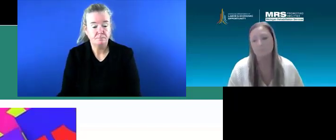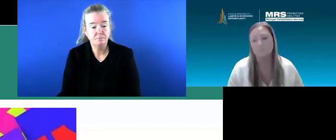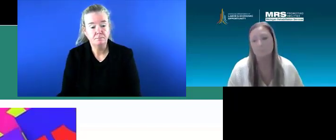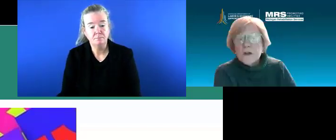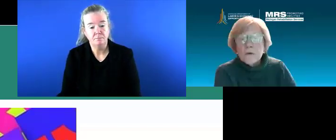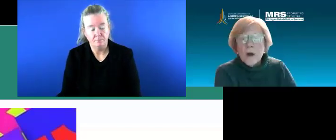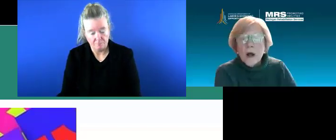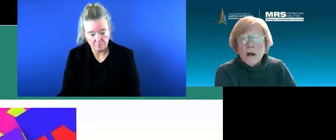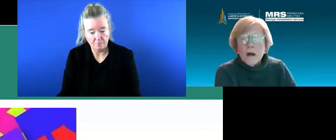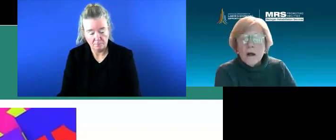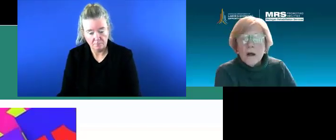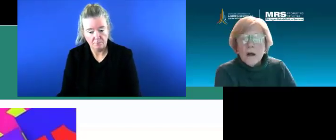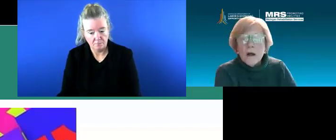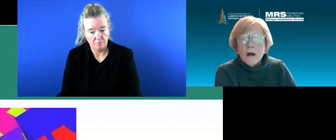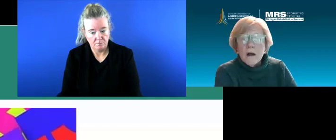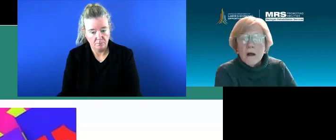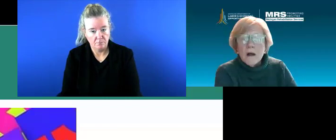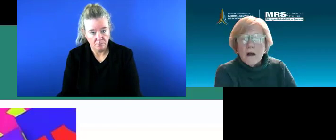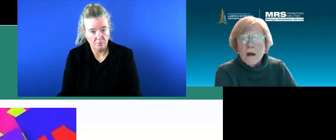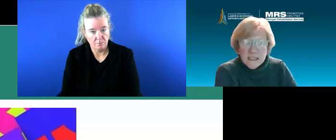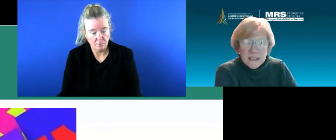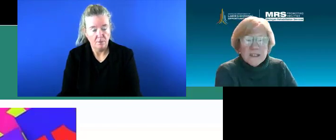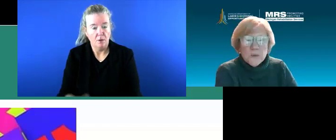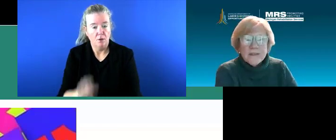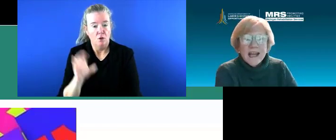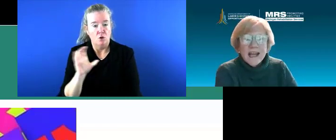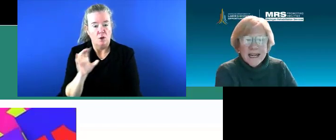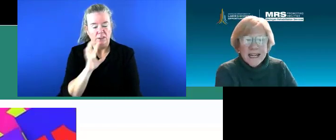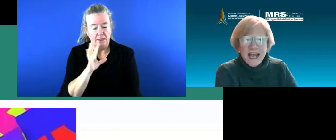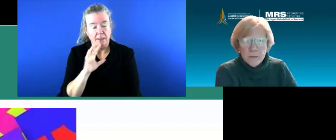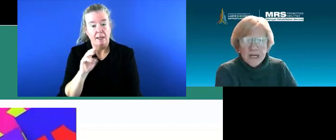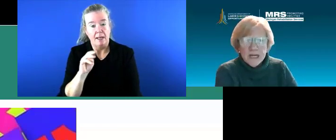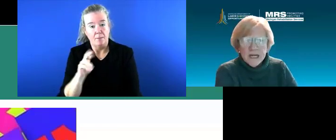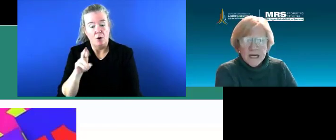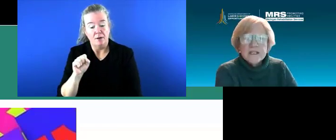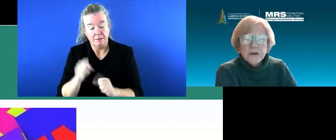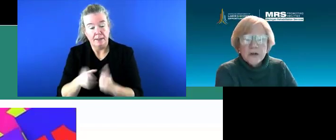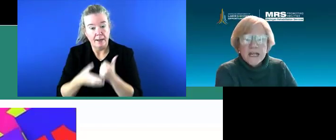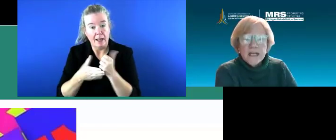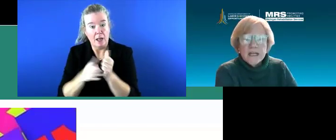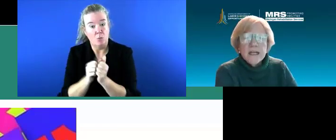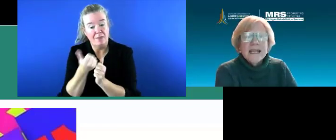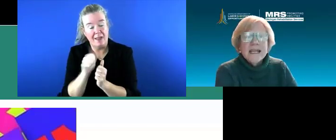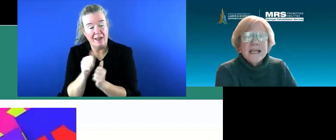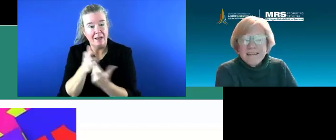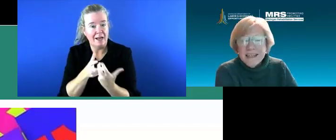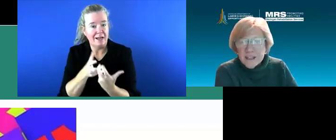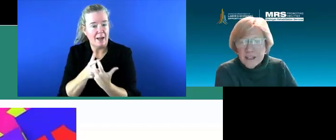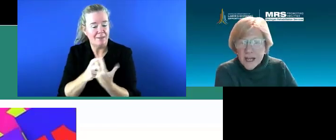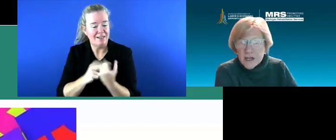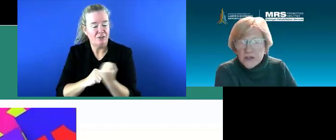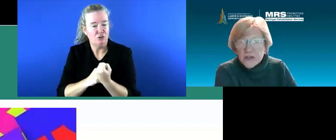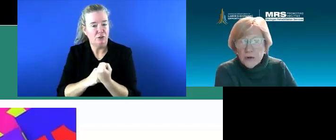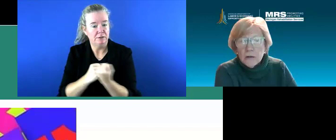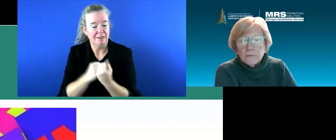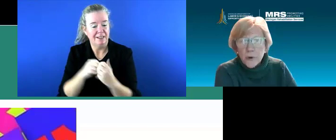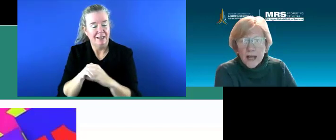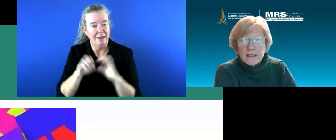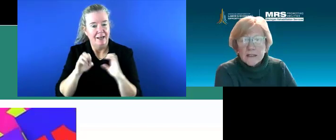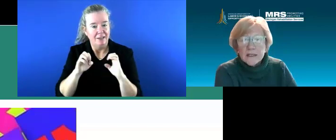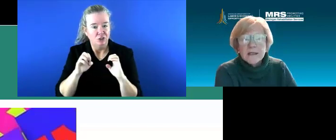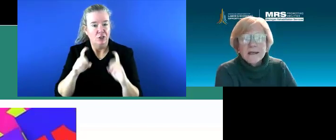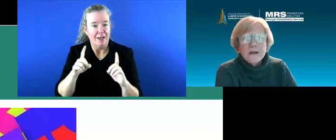And also, um, MRS can assist with any accommodations that are needed in the educational